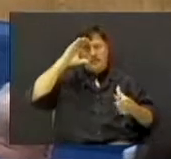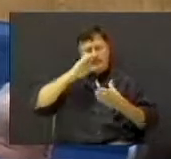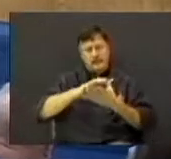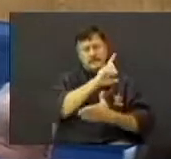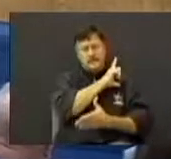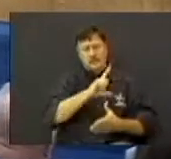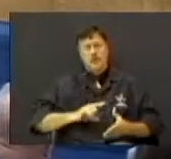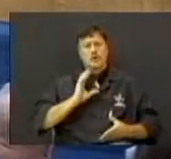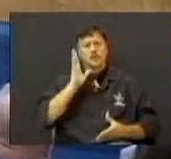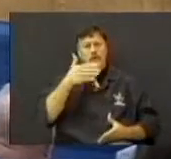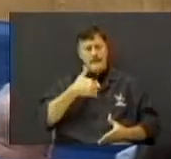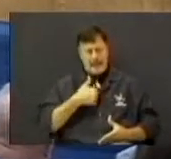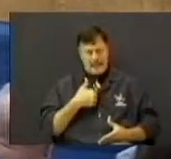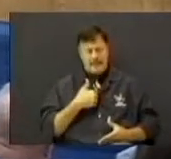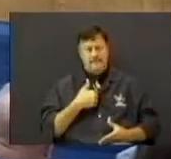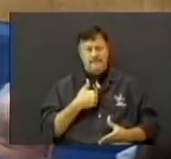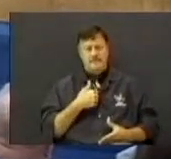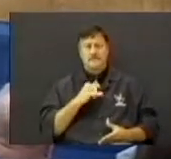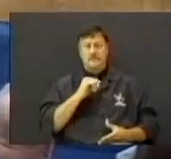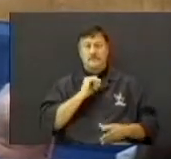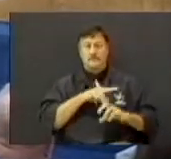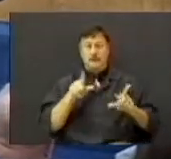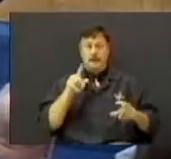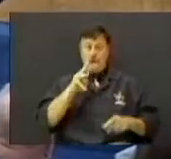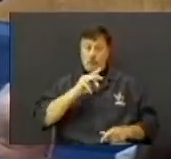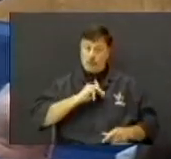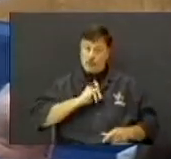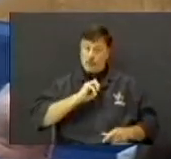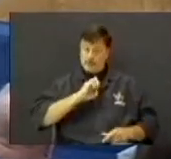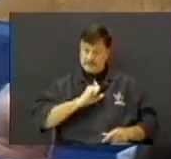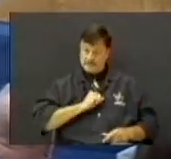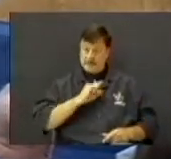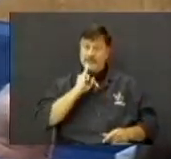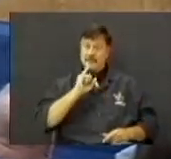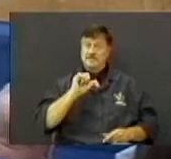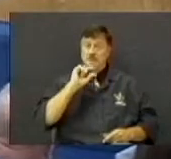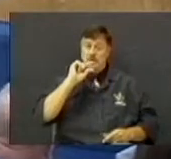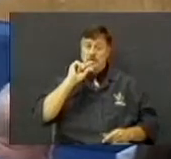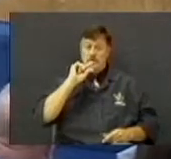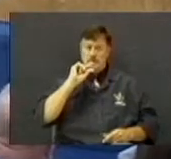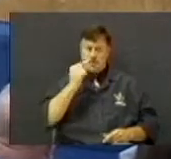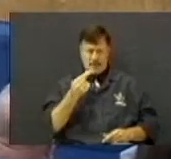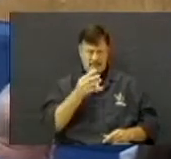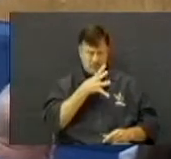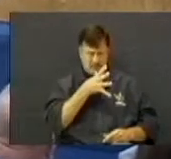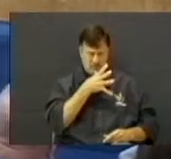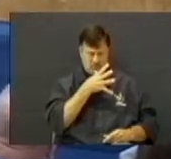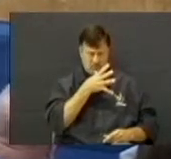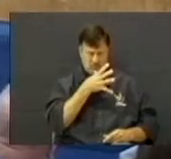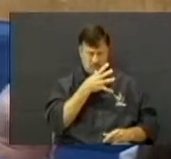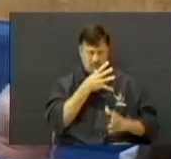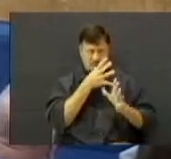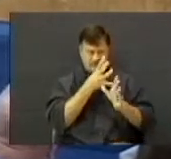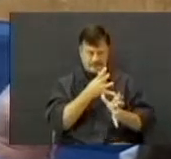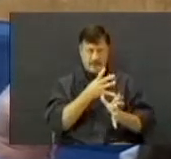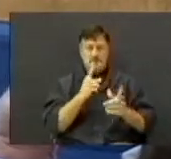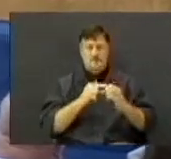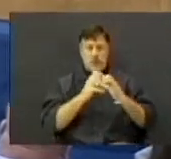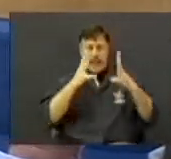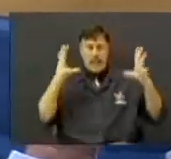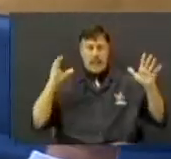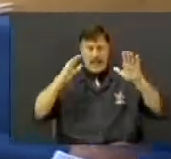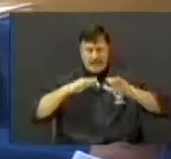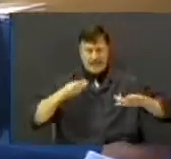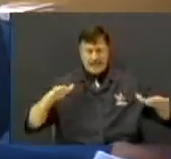them in this church right here. She grandmama to about a bunch of kids in this church. Amen. Man, she just